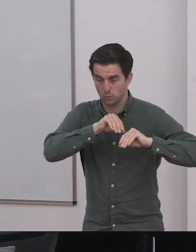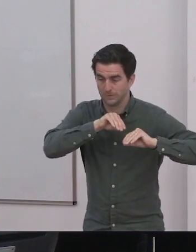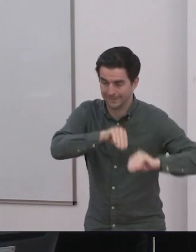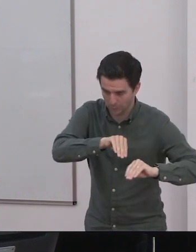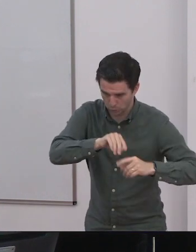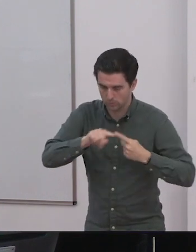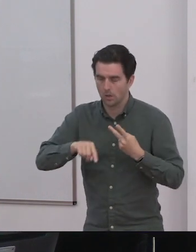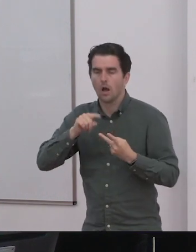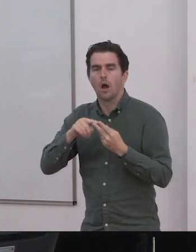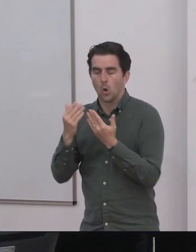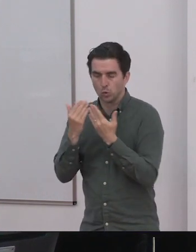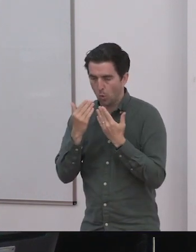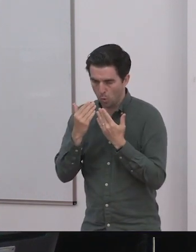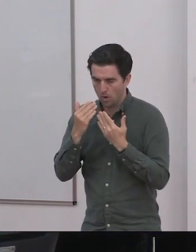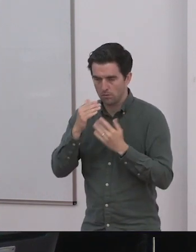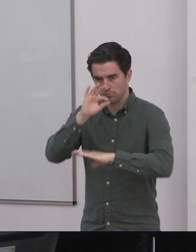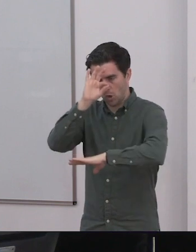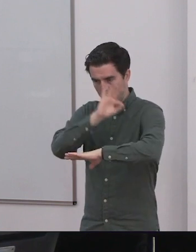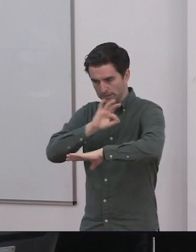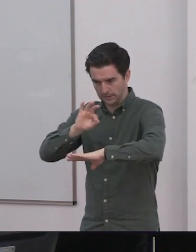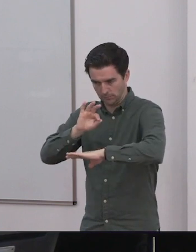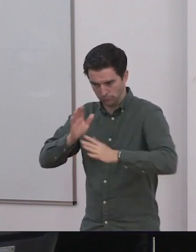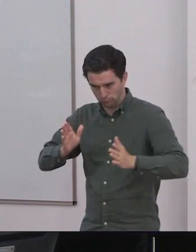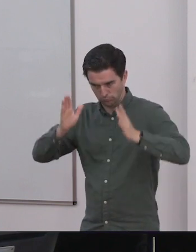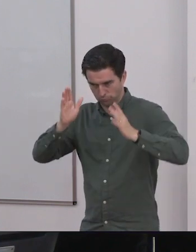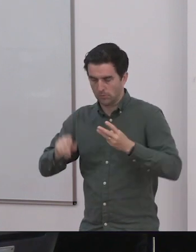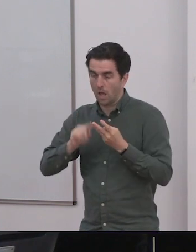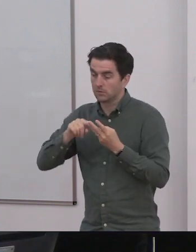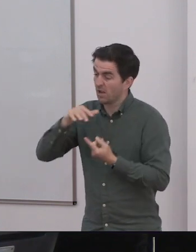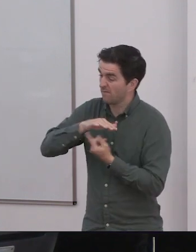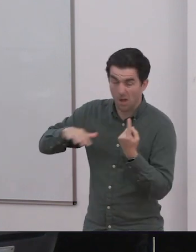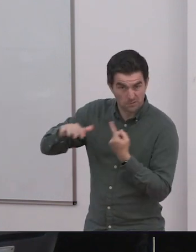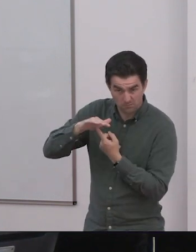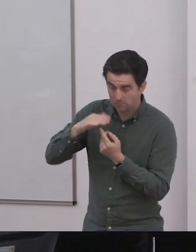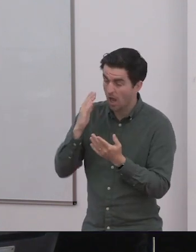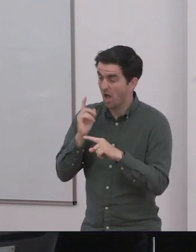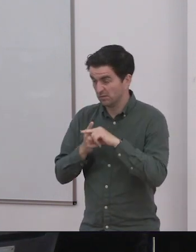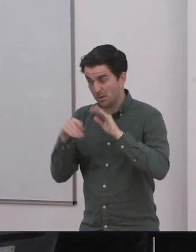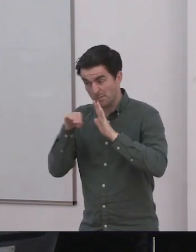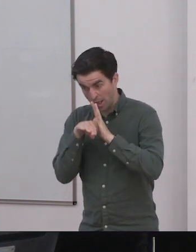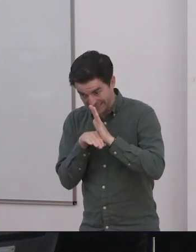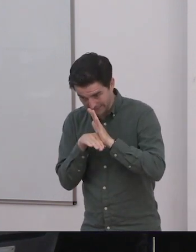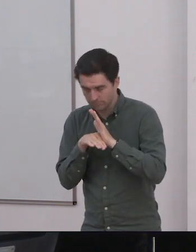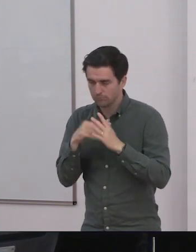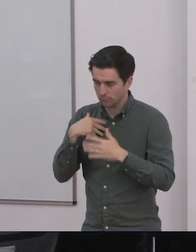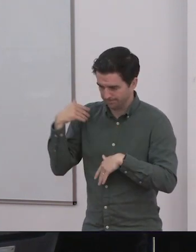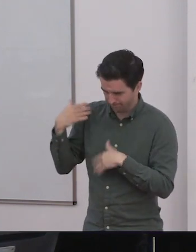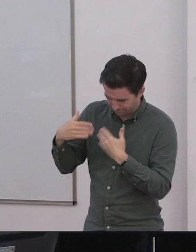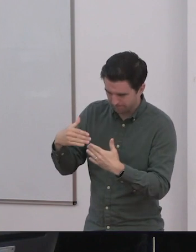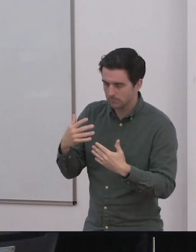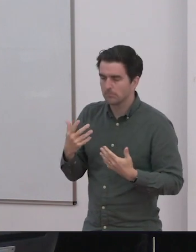much. Okay. We're going to move on to our next speakers, plural. We're delighted to